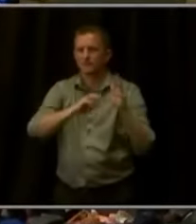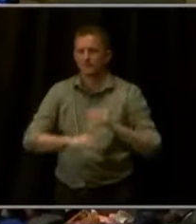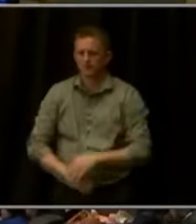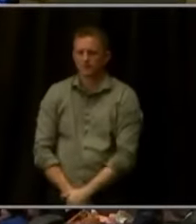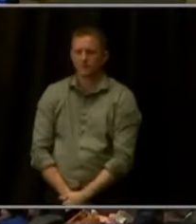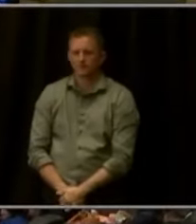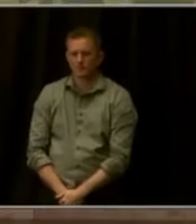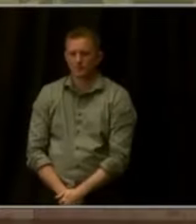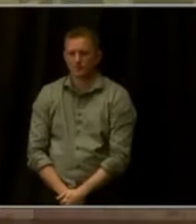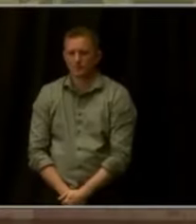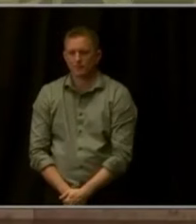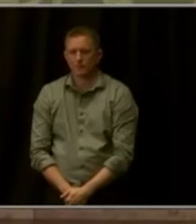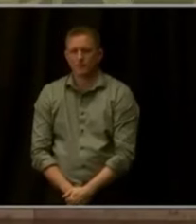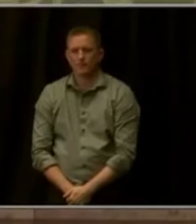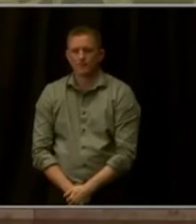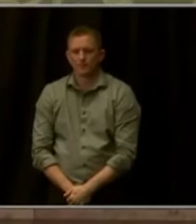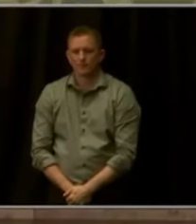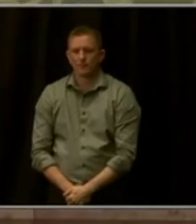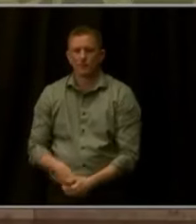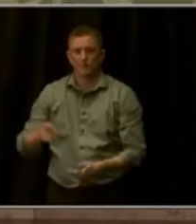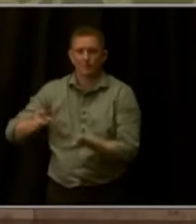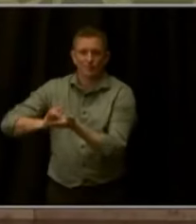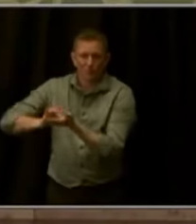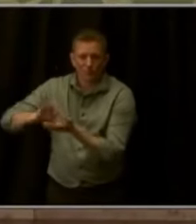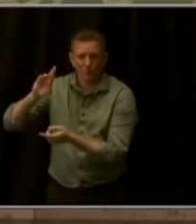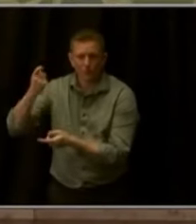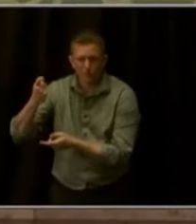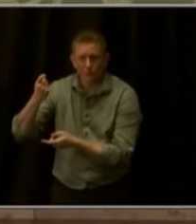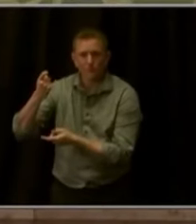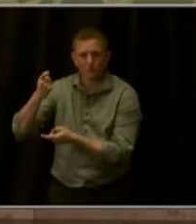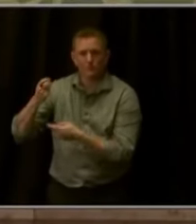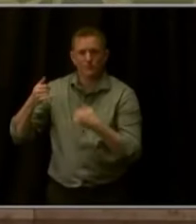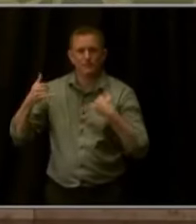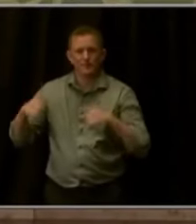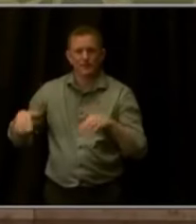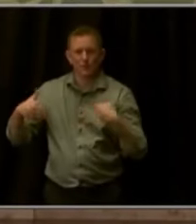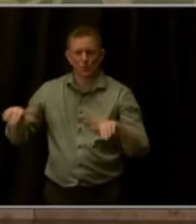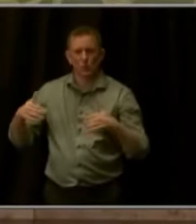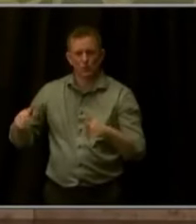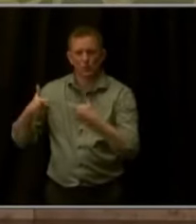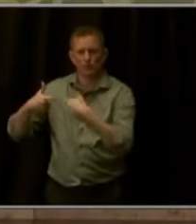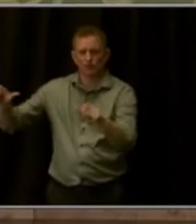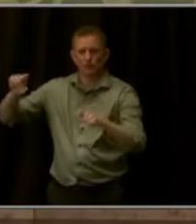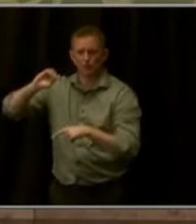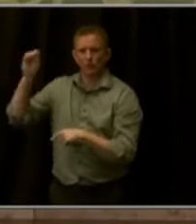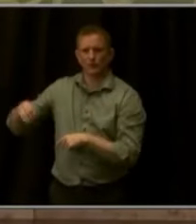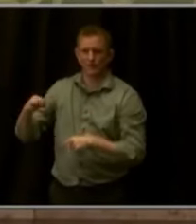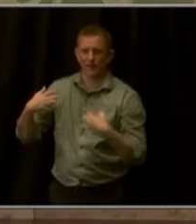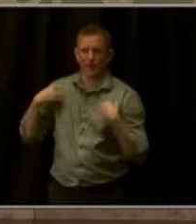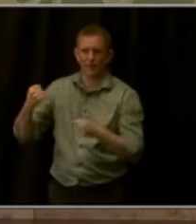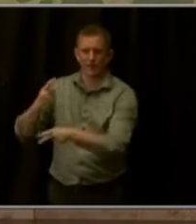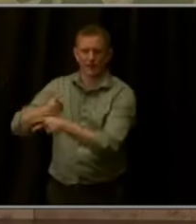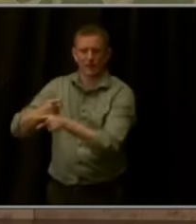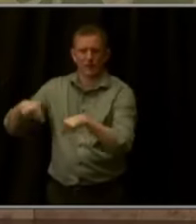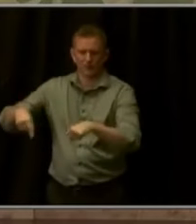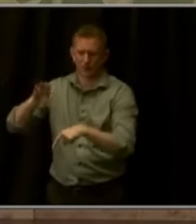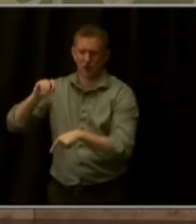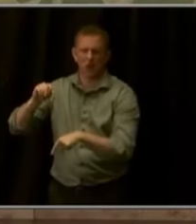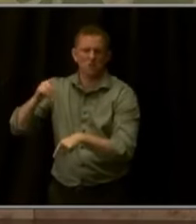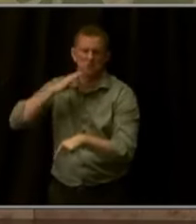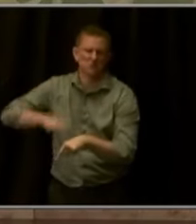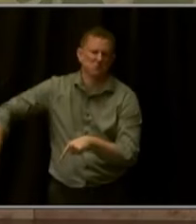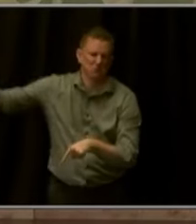Prescription drugs still account for a significant portion of healthcare costs in Colorado and it costs the country. And the simple truth is that